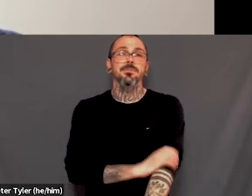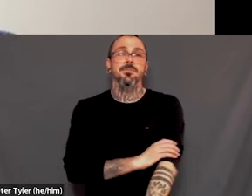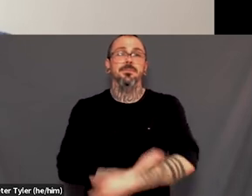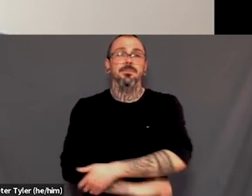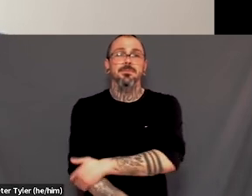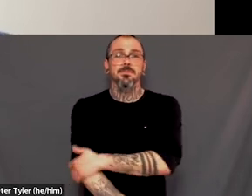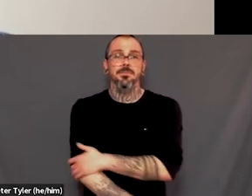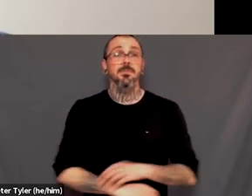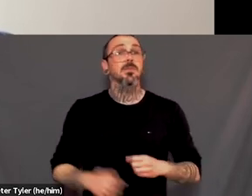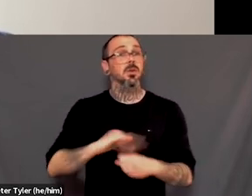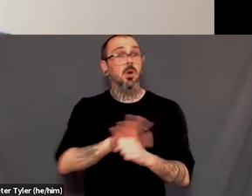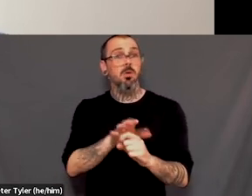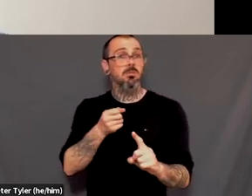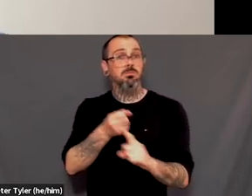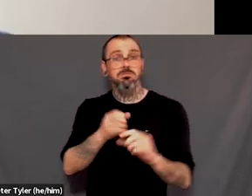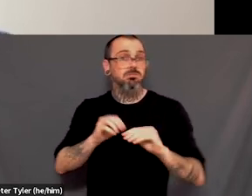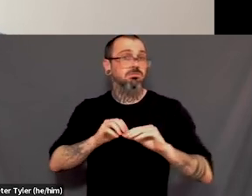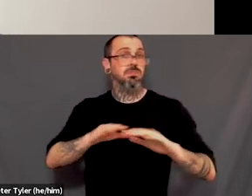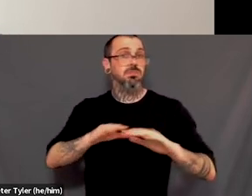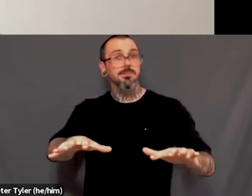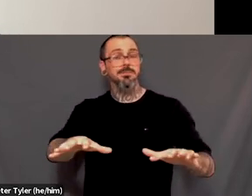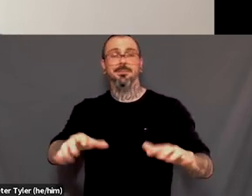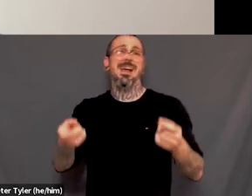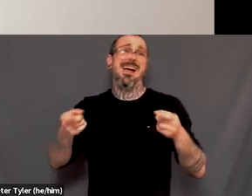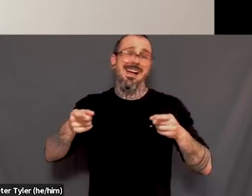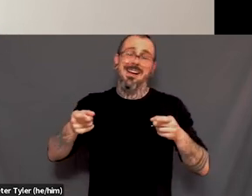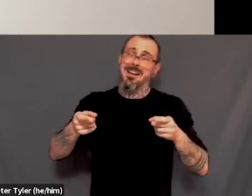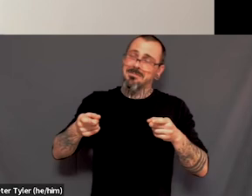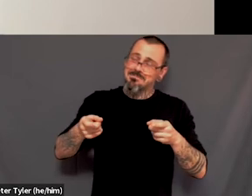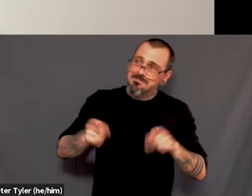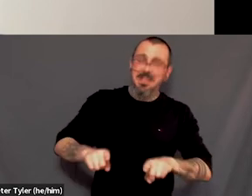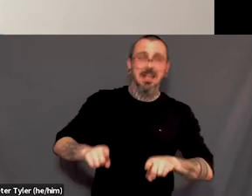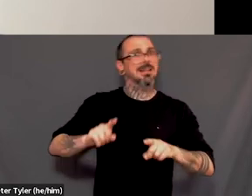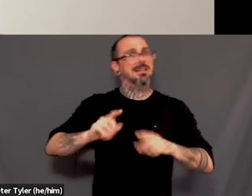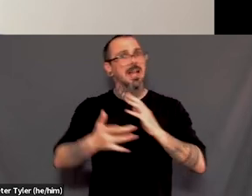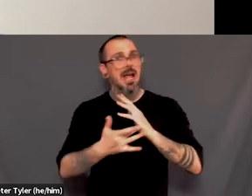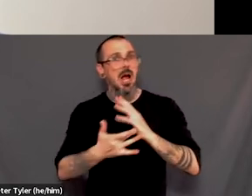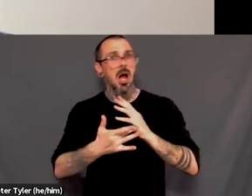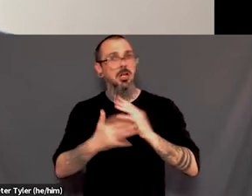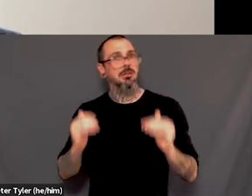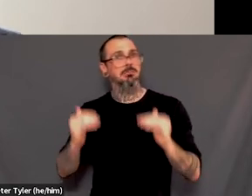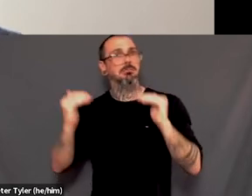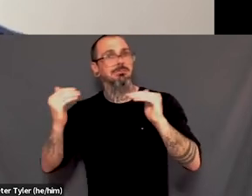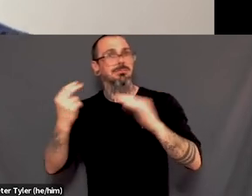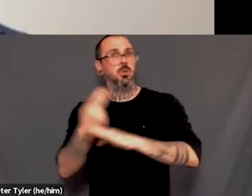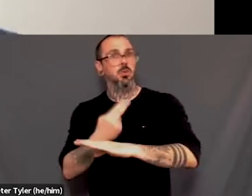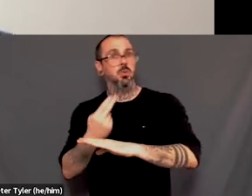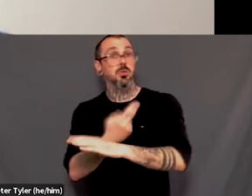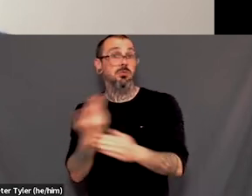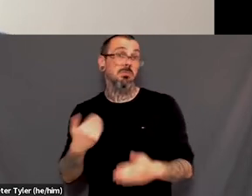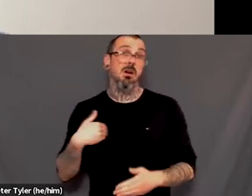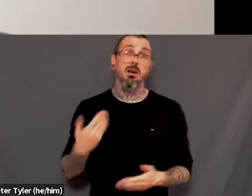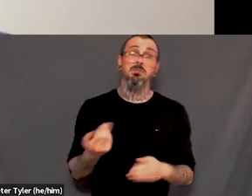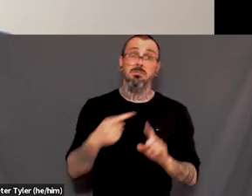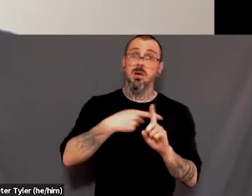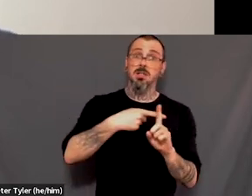embrace, you know, technology as a means to connection, which of course there's all kinds of pitfalls of, but it is beautiful to